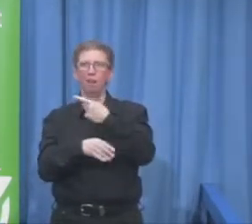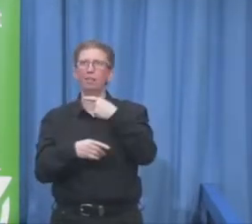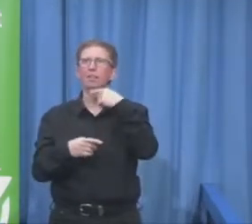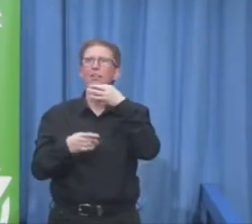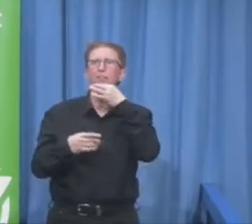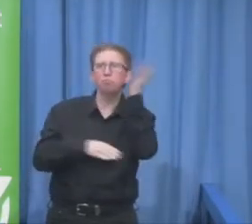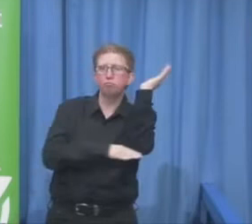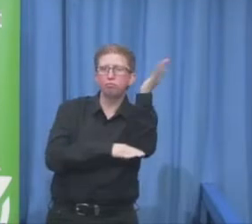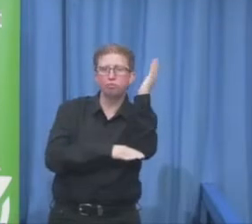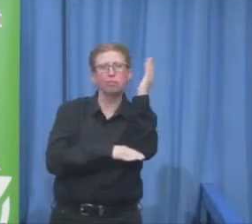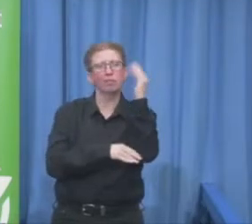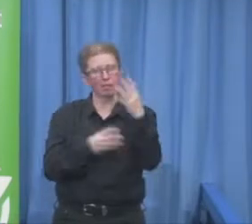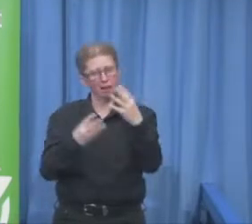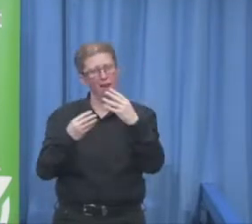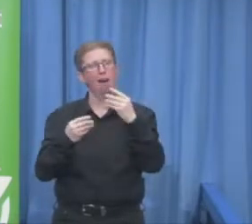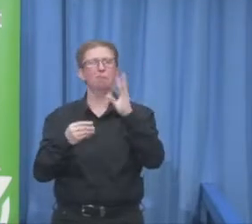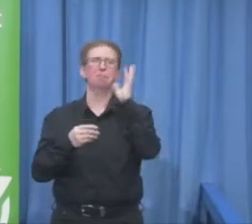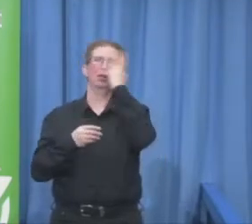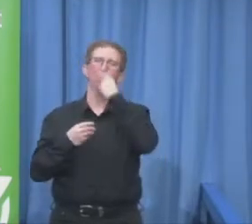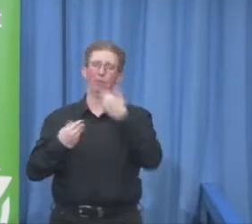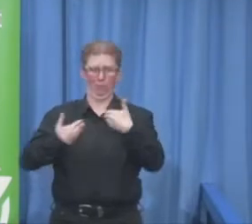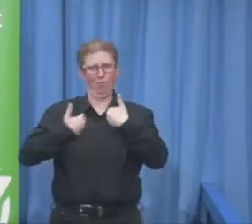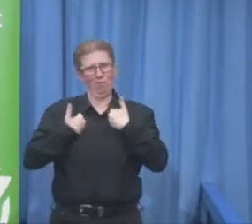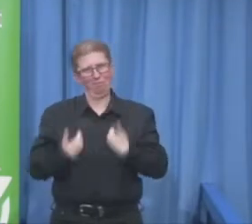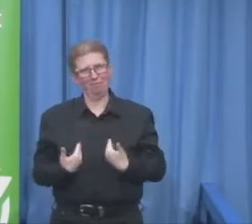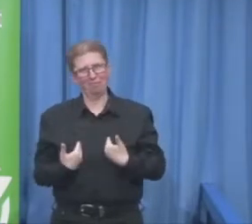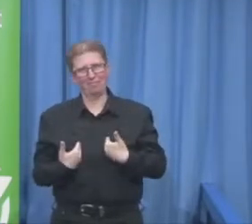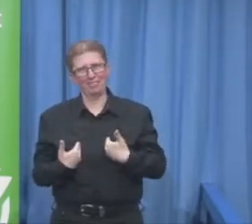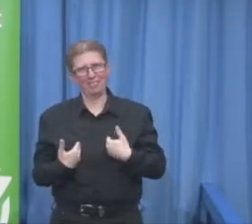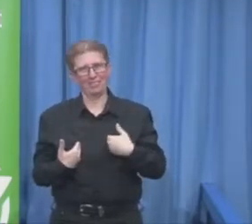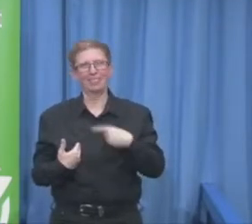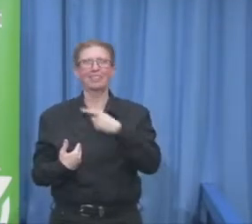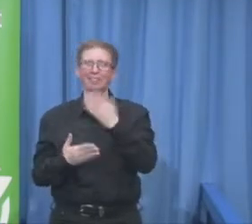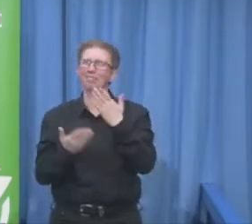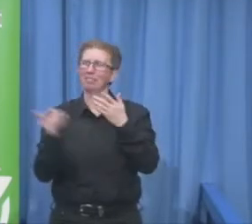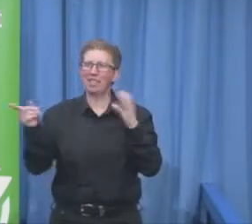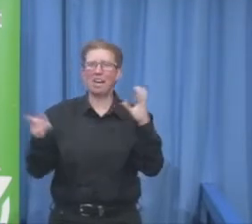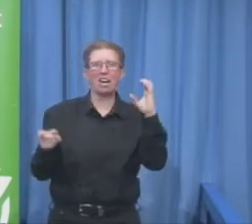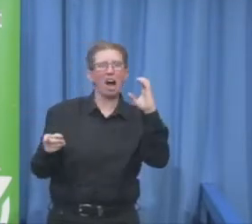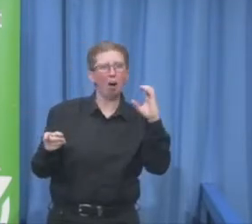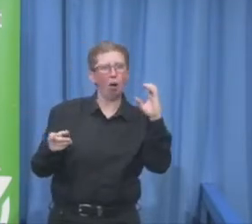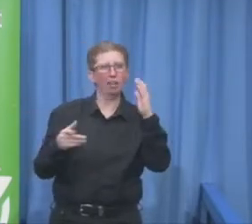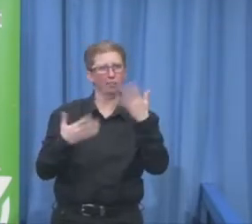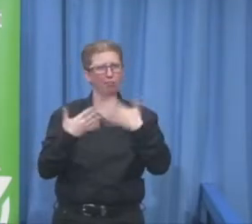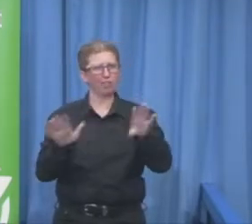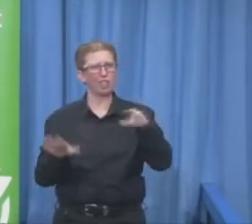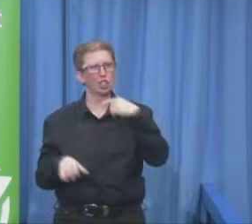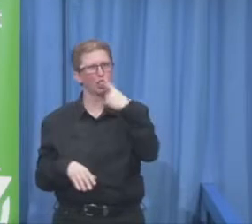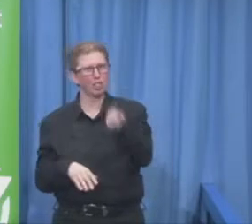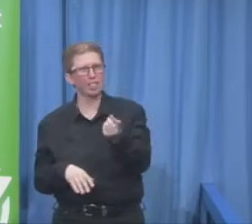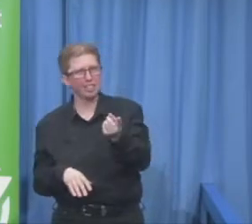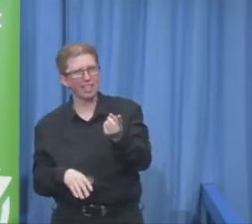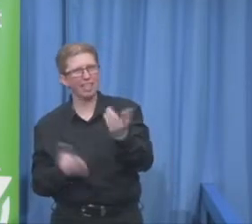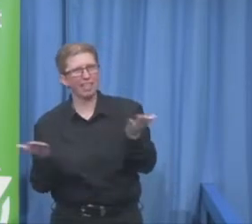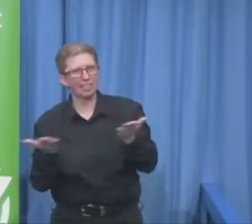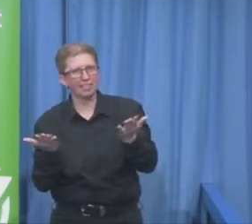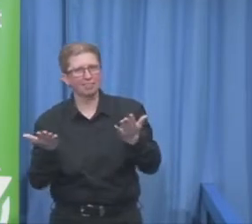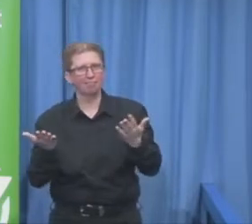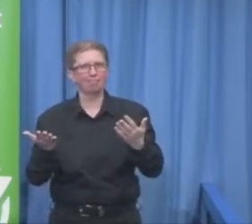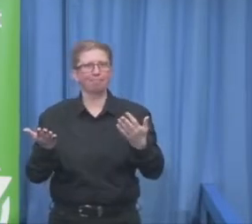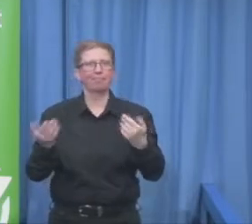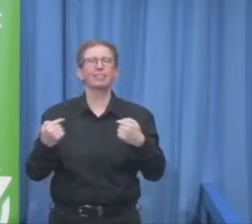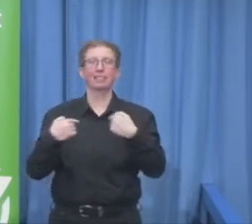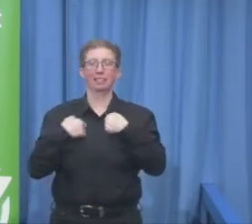So Caroline already mentioned I'm Amelie Saupe here and I'm from the Xero Project since two